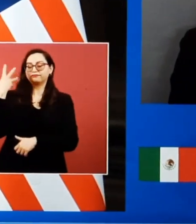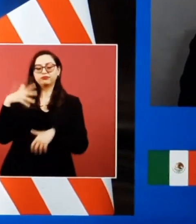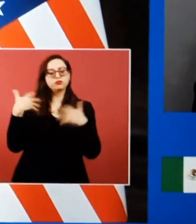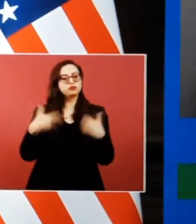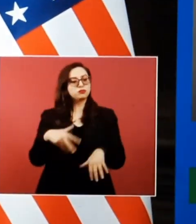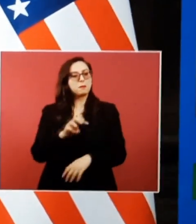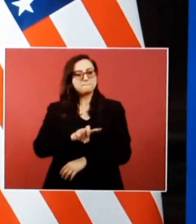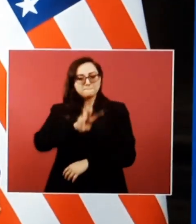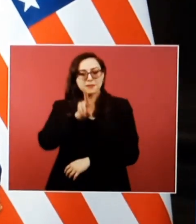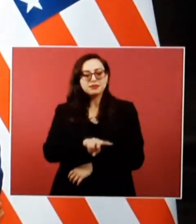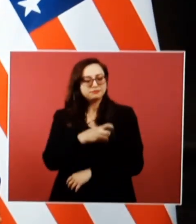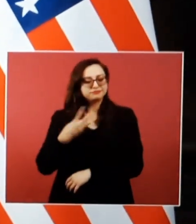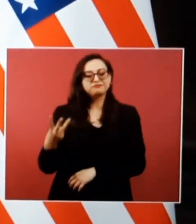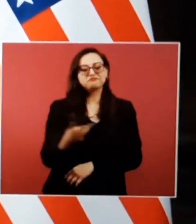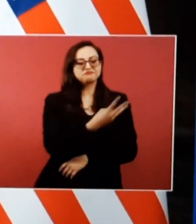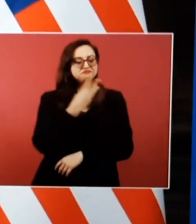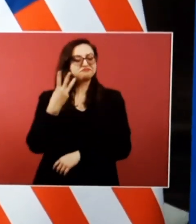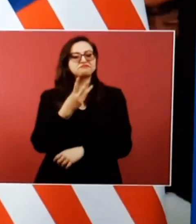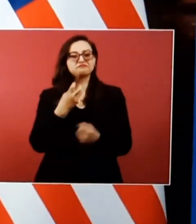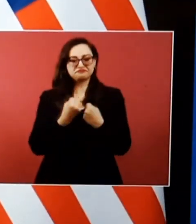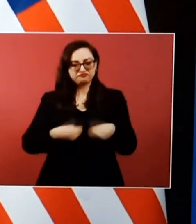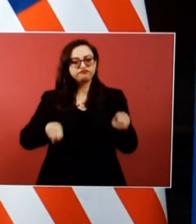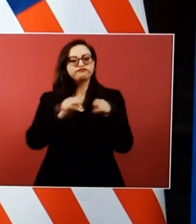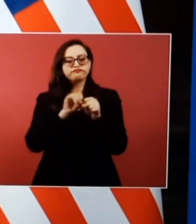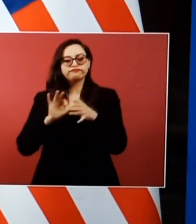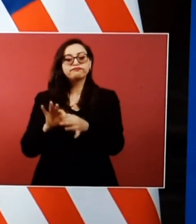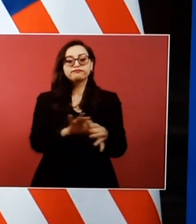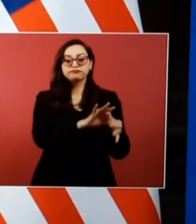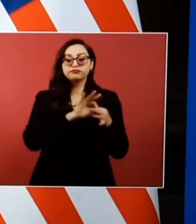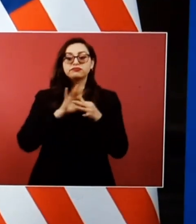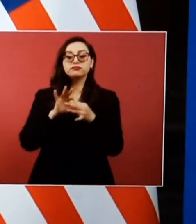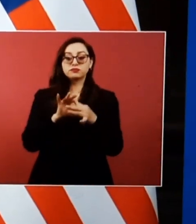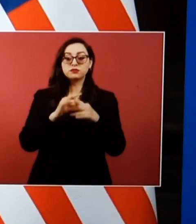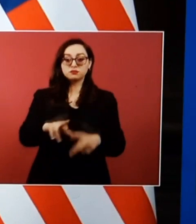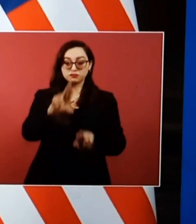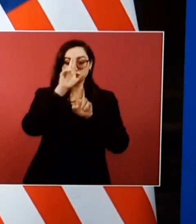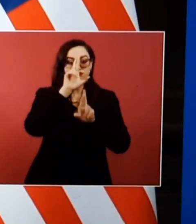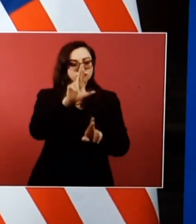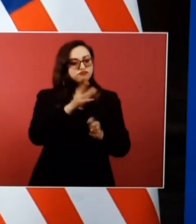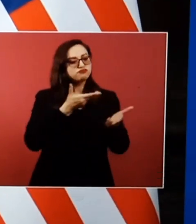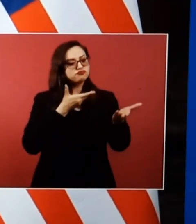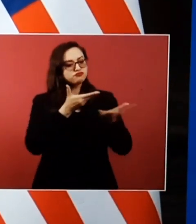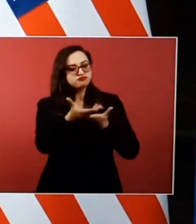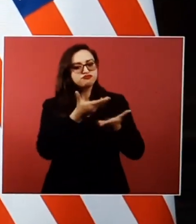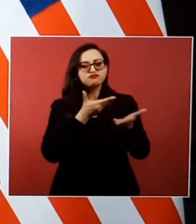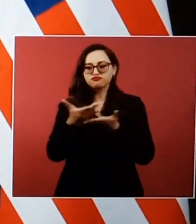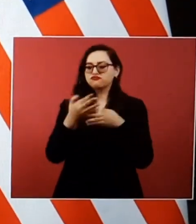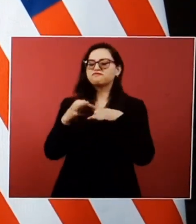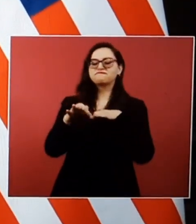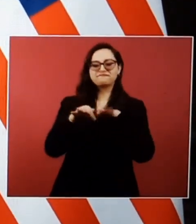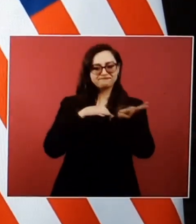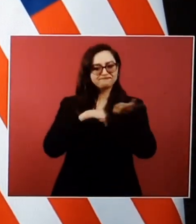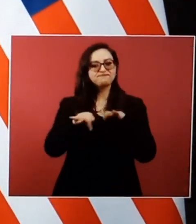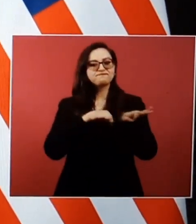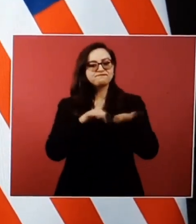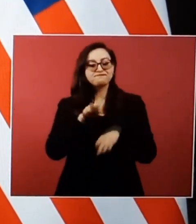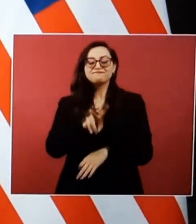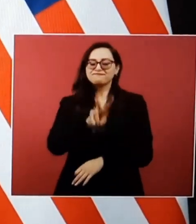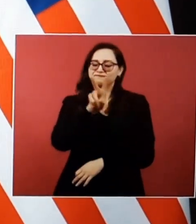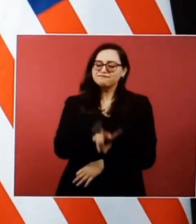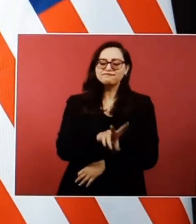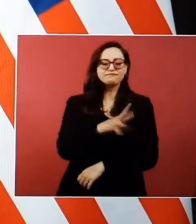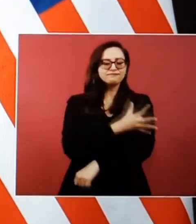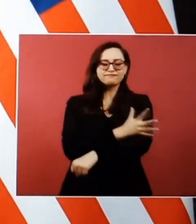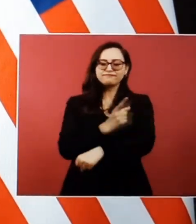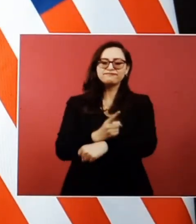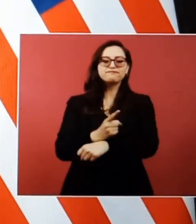Working together with mutual respect and a genuine like for one another to advance a safer and